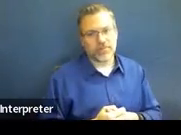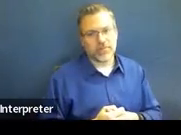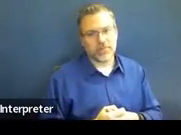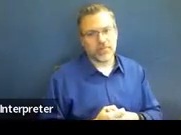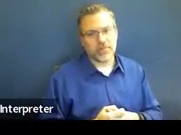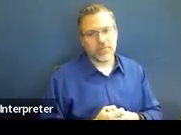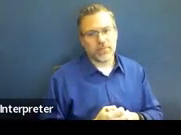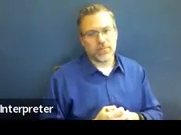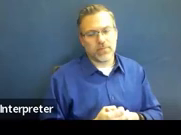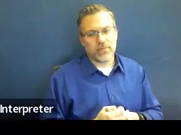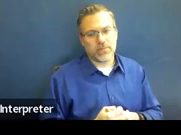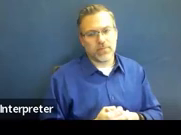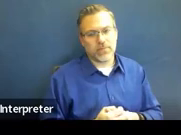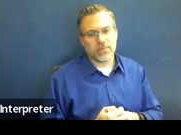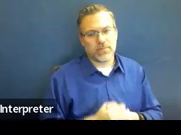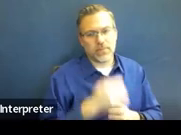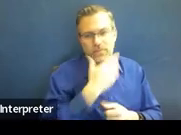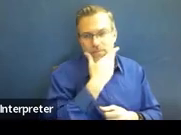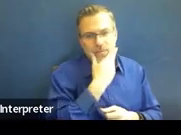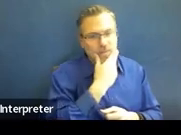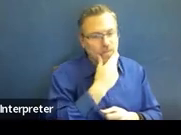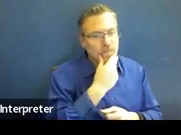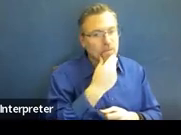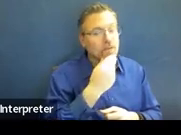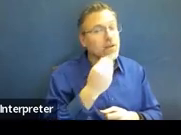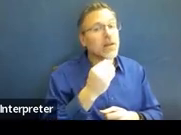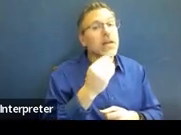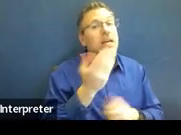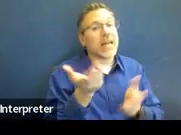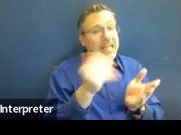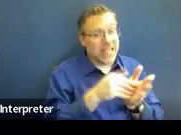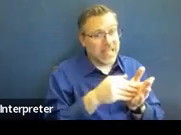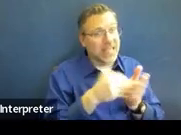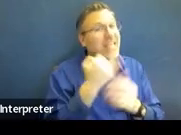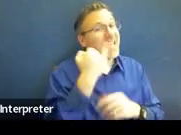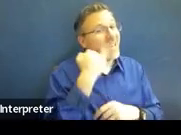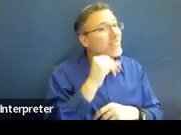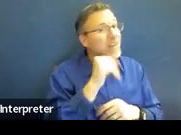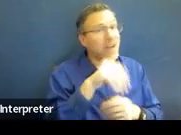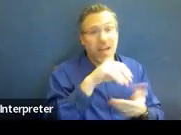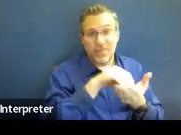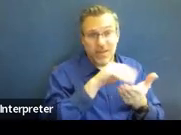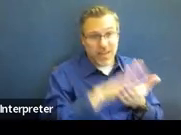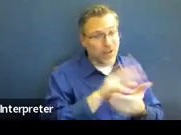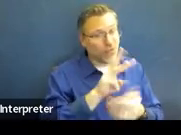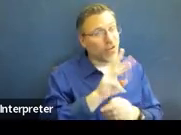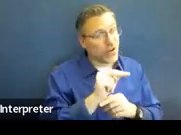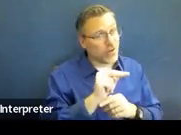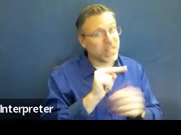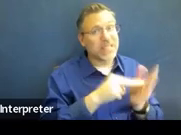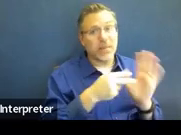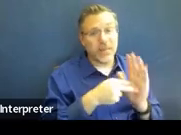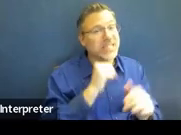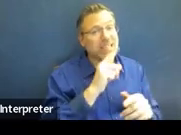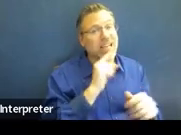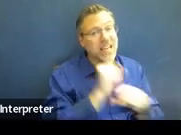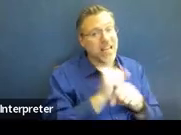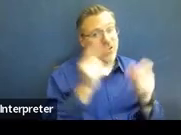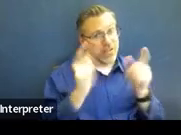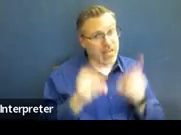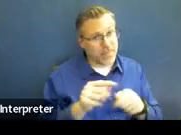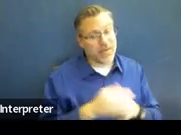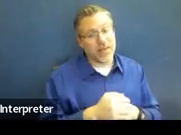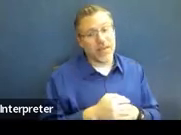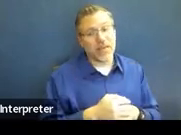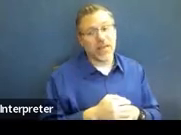Okay. And just don't forget it's not in the written notice. It didn't happen. So make sure if things